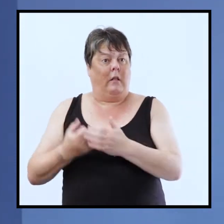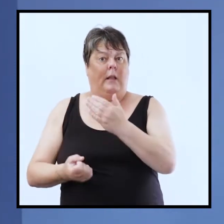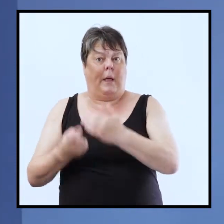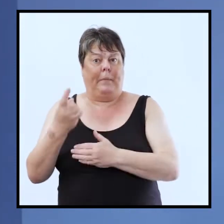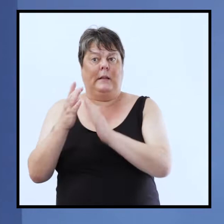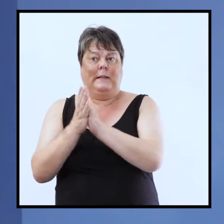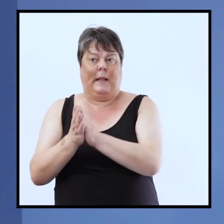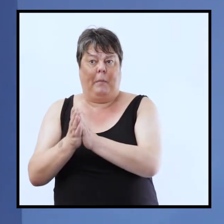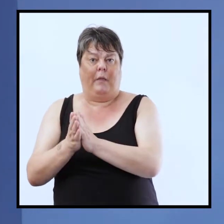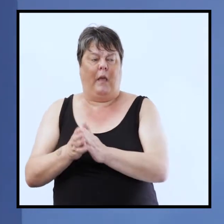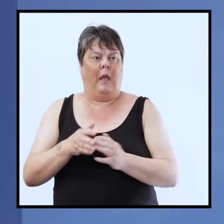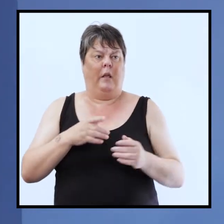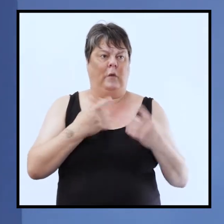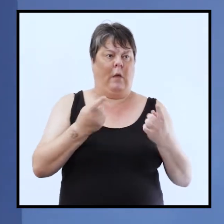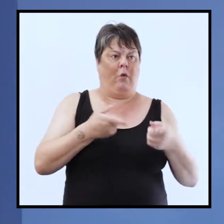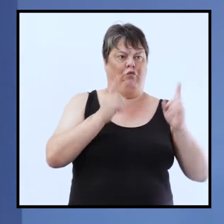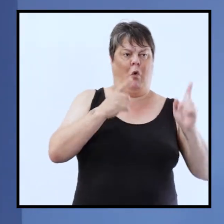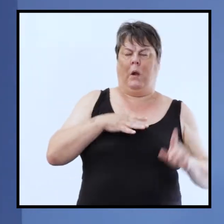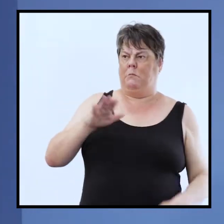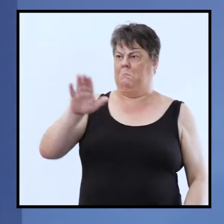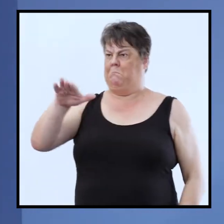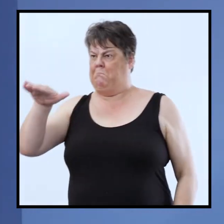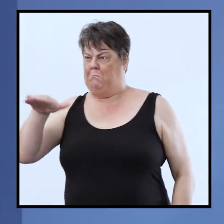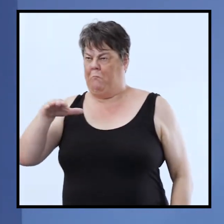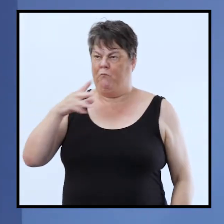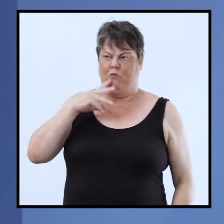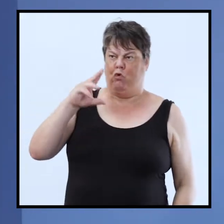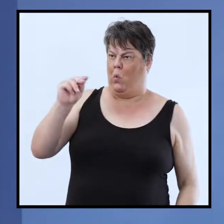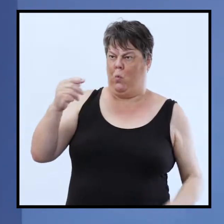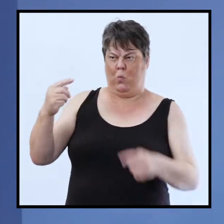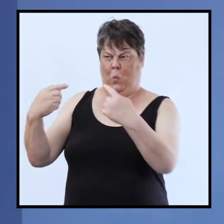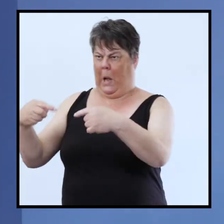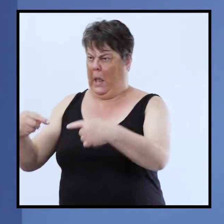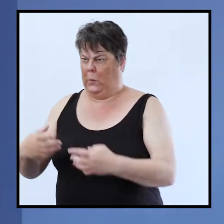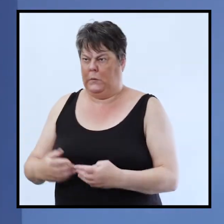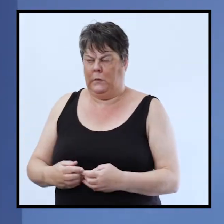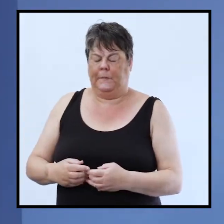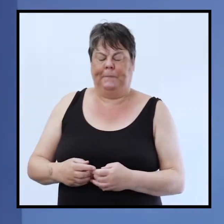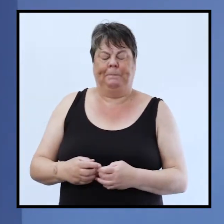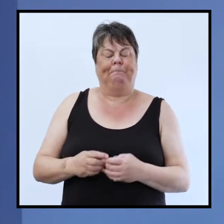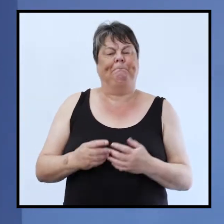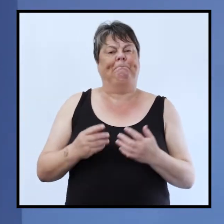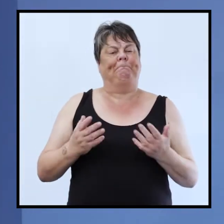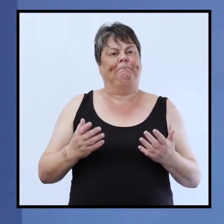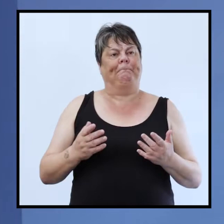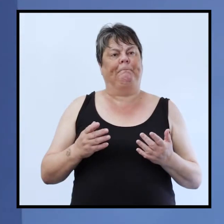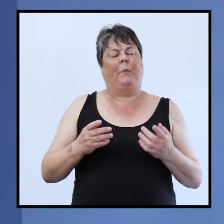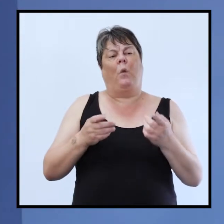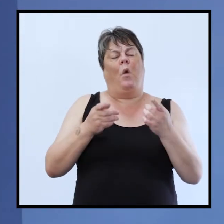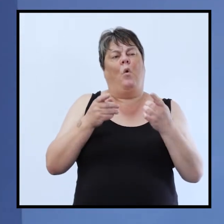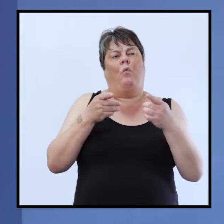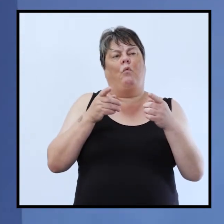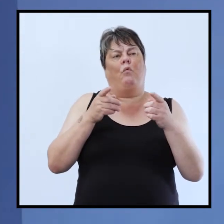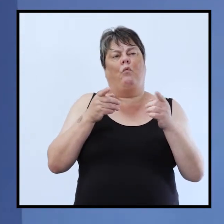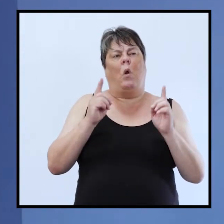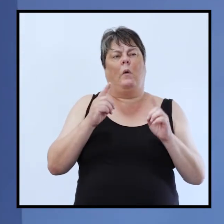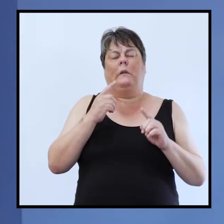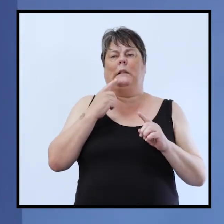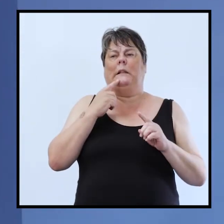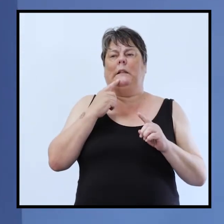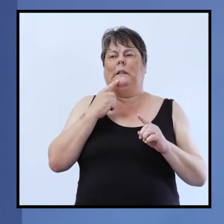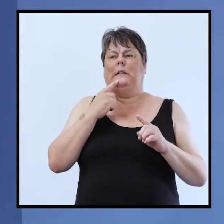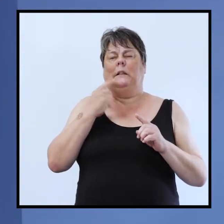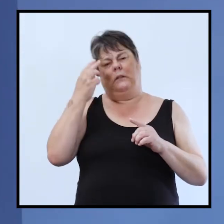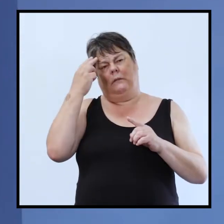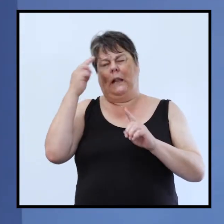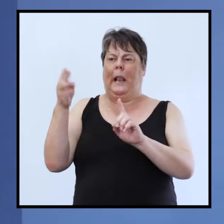he had to step in and restore order now this is really interesting he didn't say this is not a healing